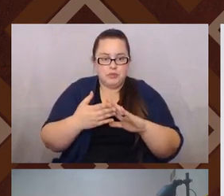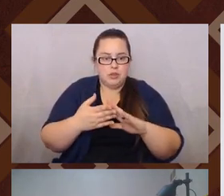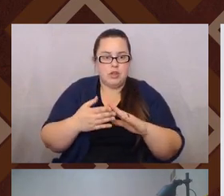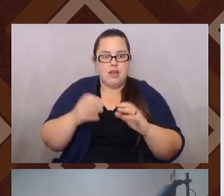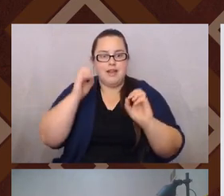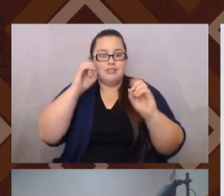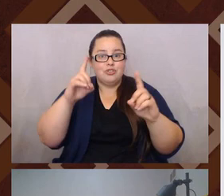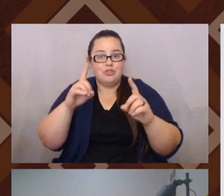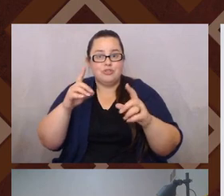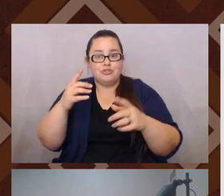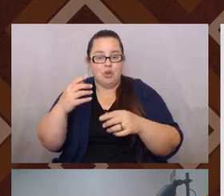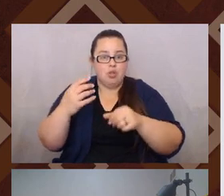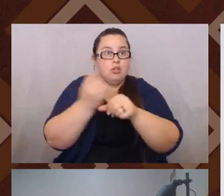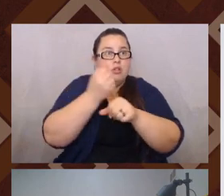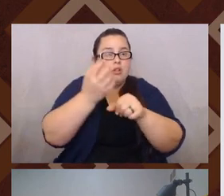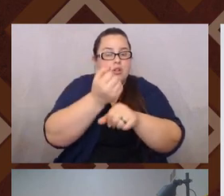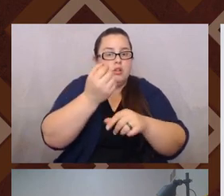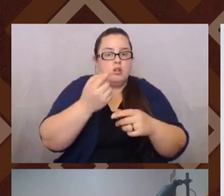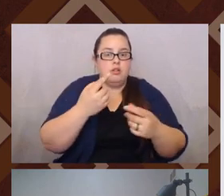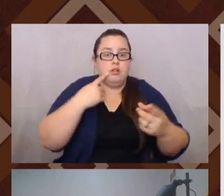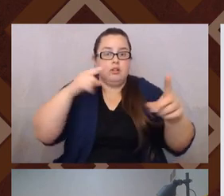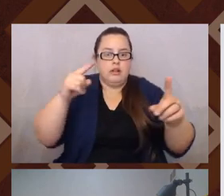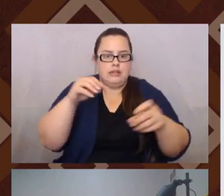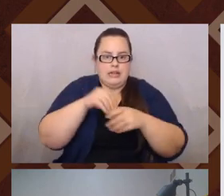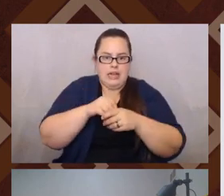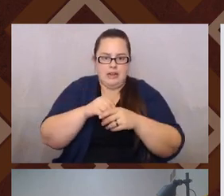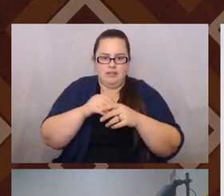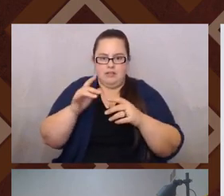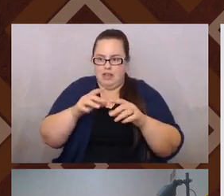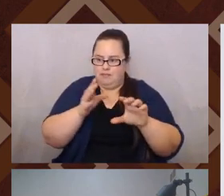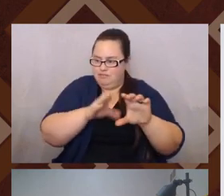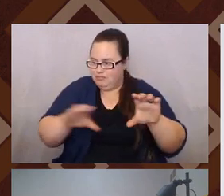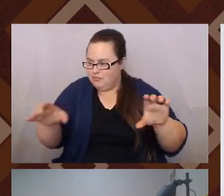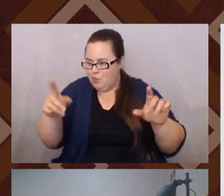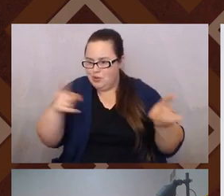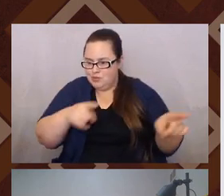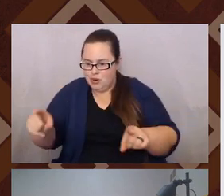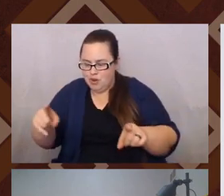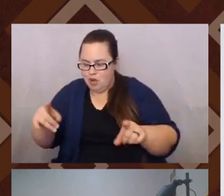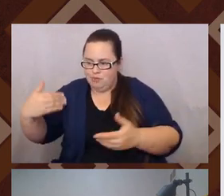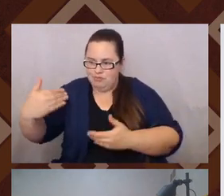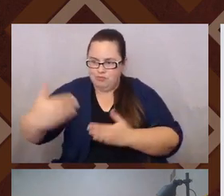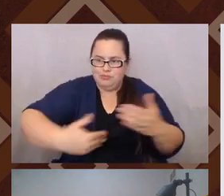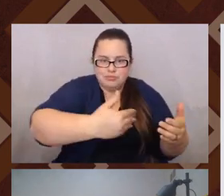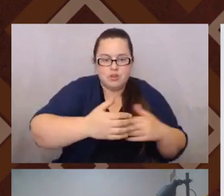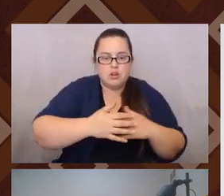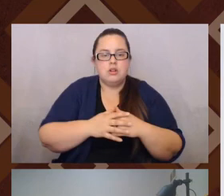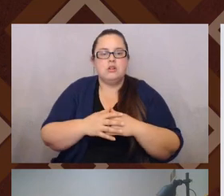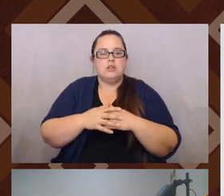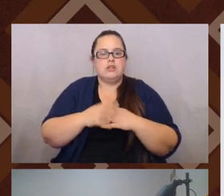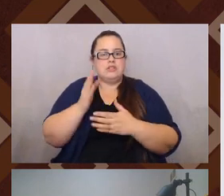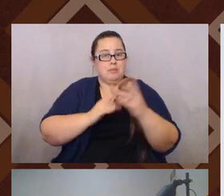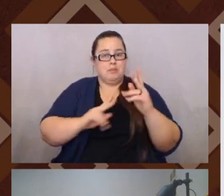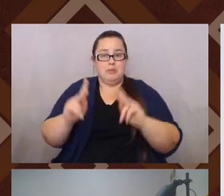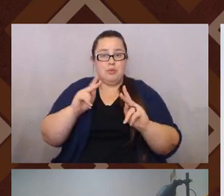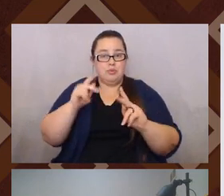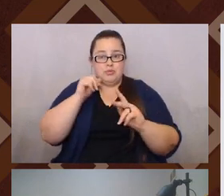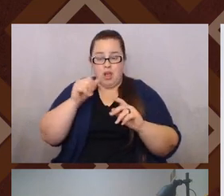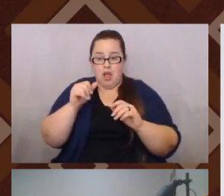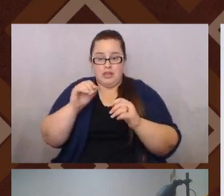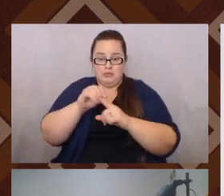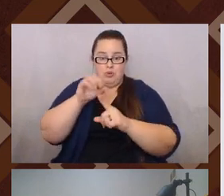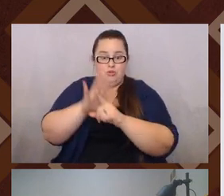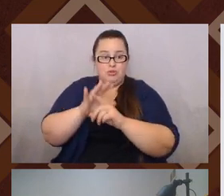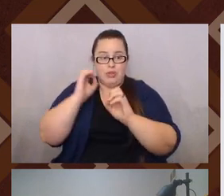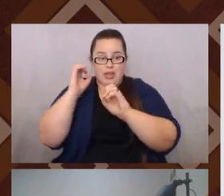pipeline. Right. Um, some folks have never been exposed to the idea of the, um, the education to prison pipeline and what